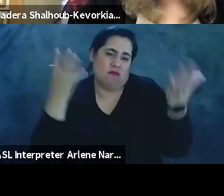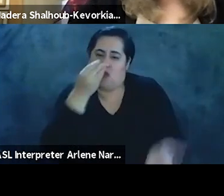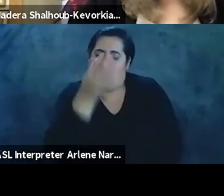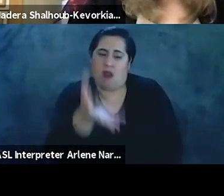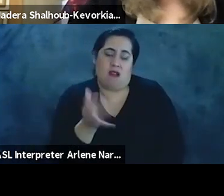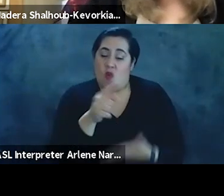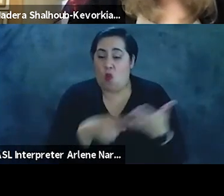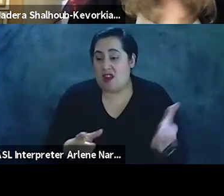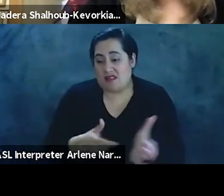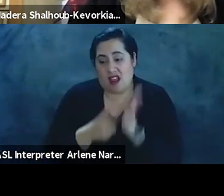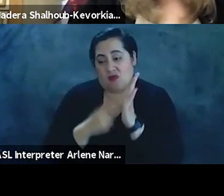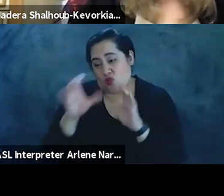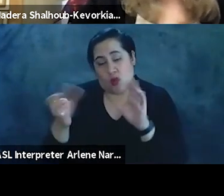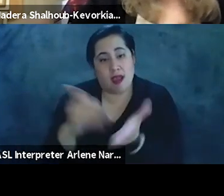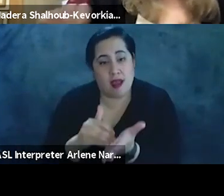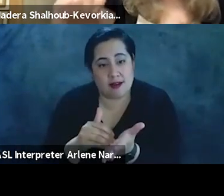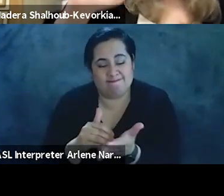we'll do it again. Right?